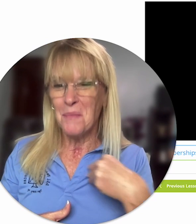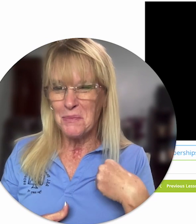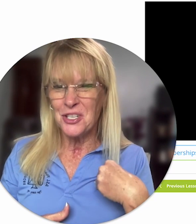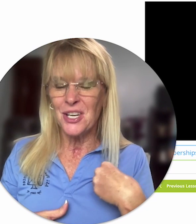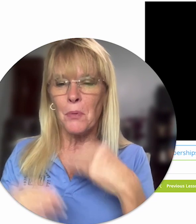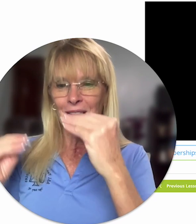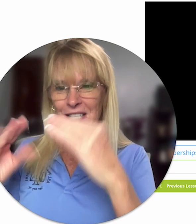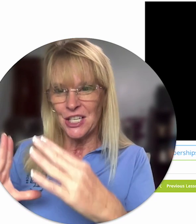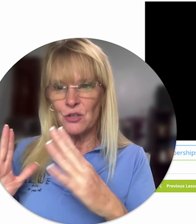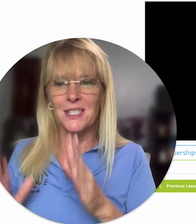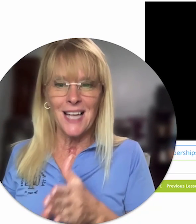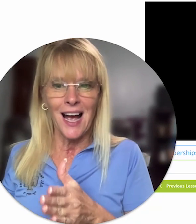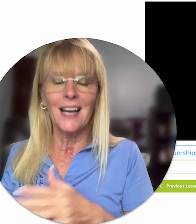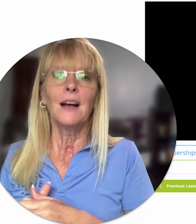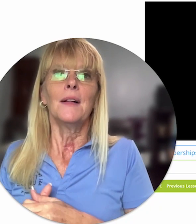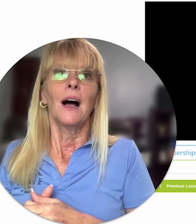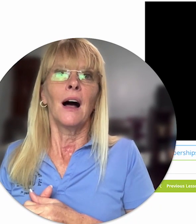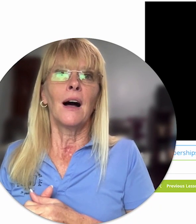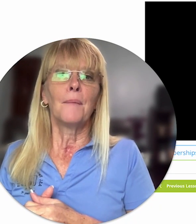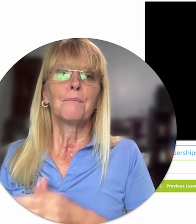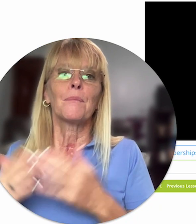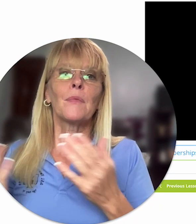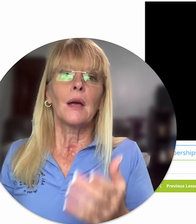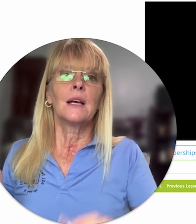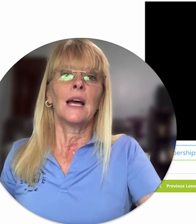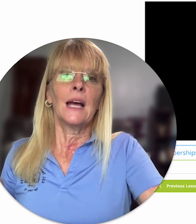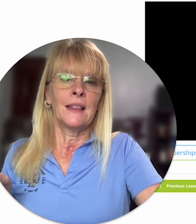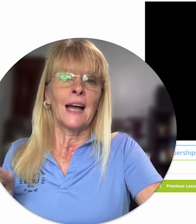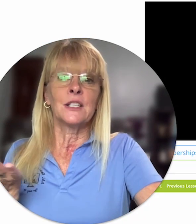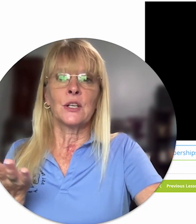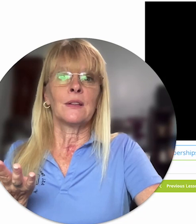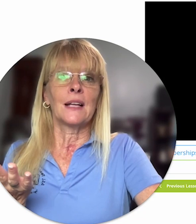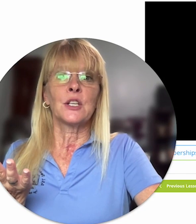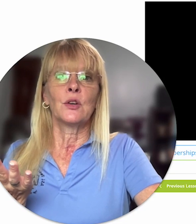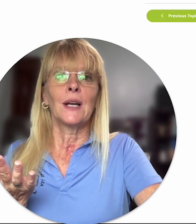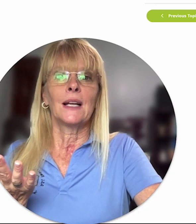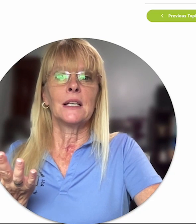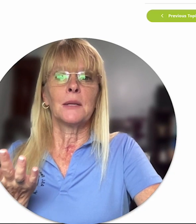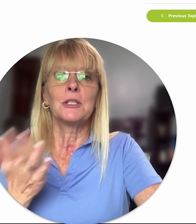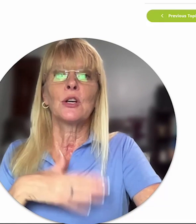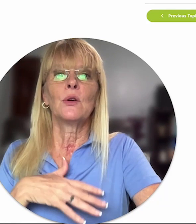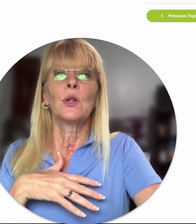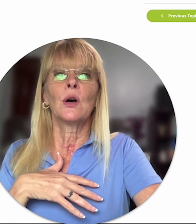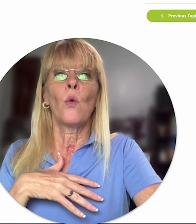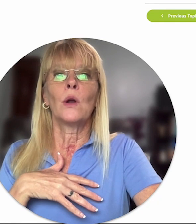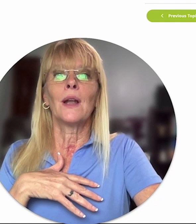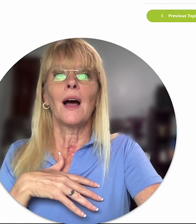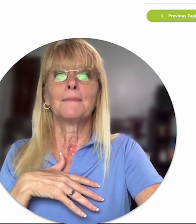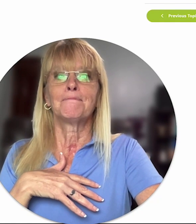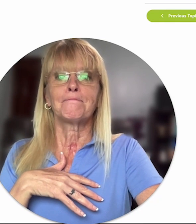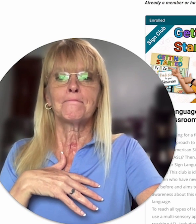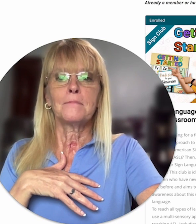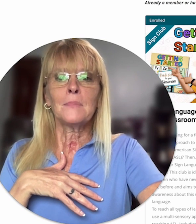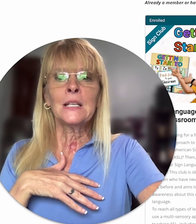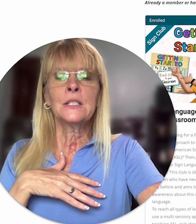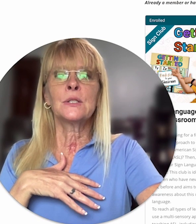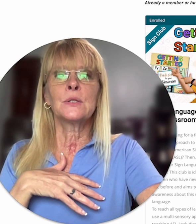with your membership on the teacher's side um that is a that's a good idea let me show you the online